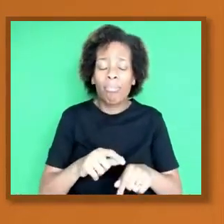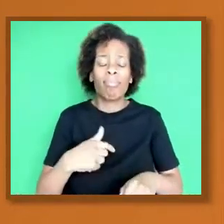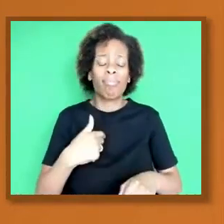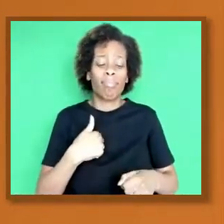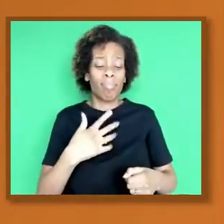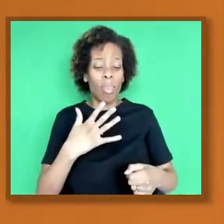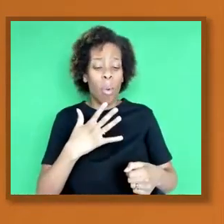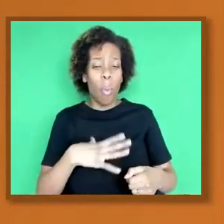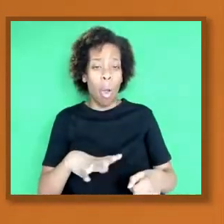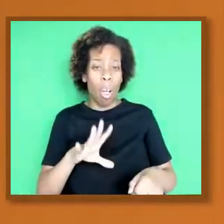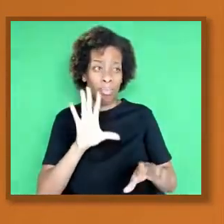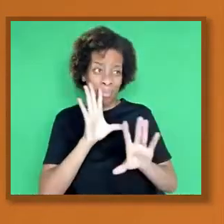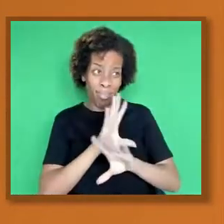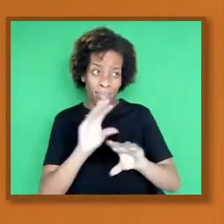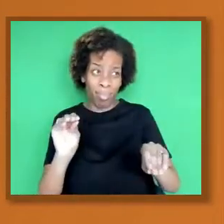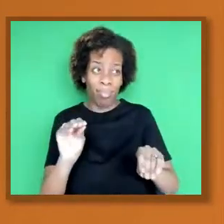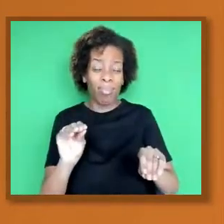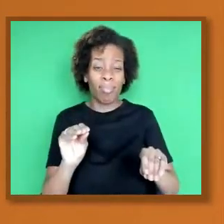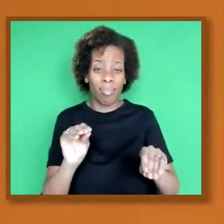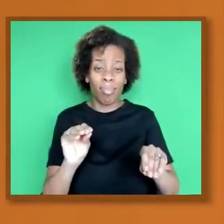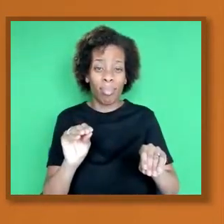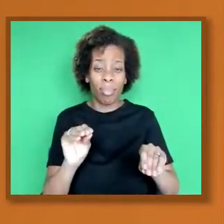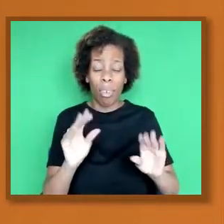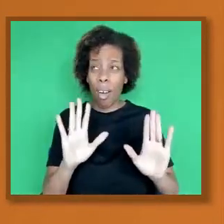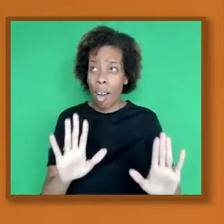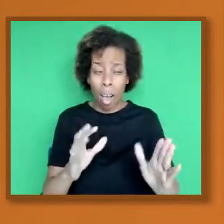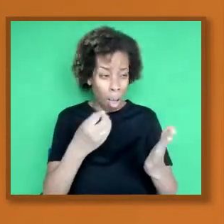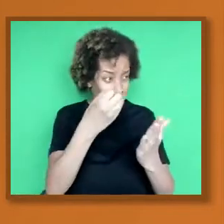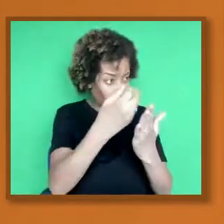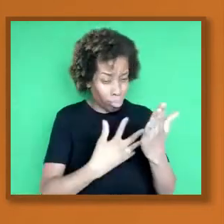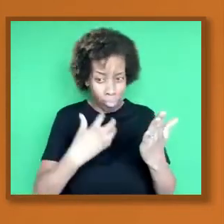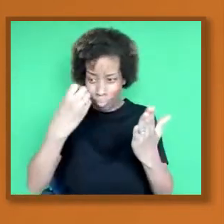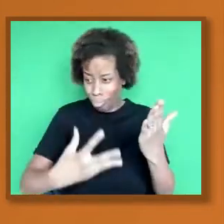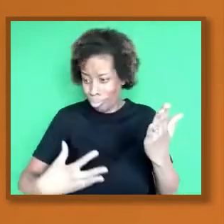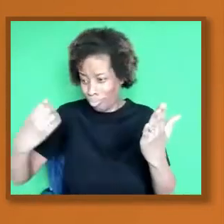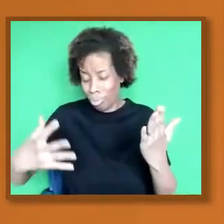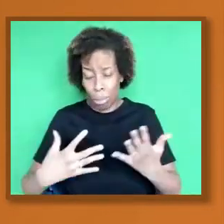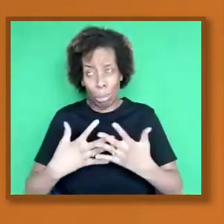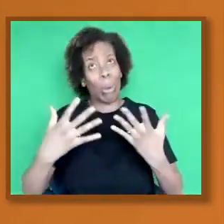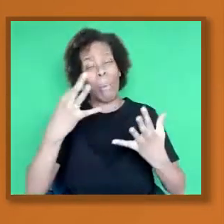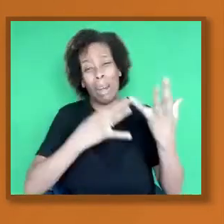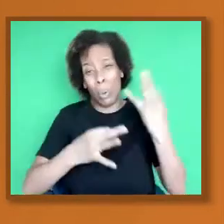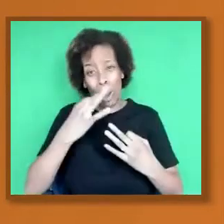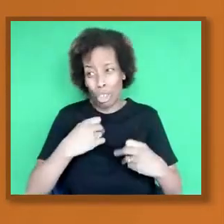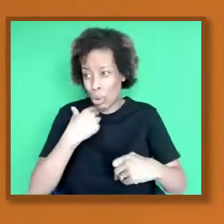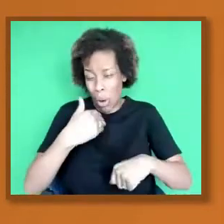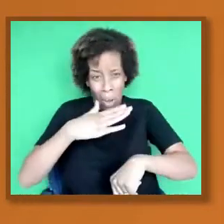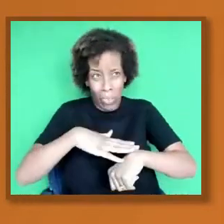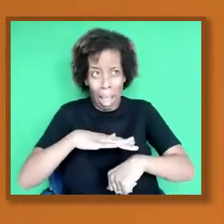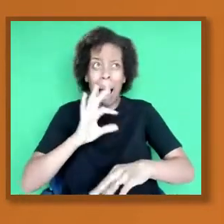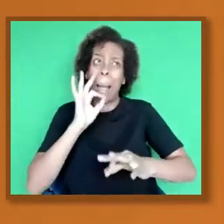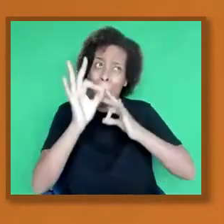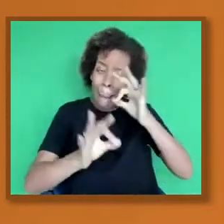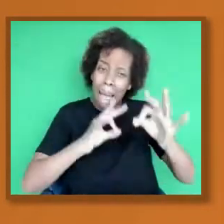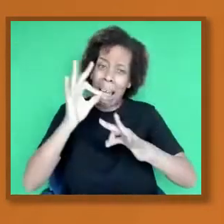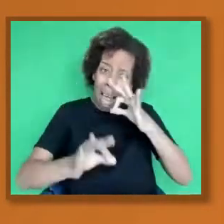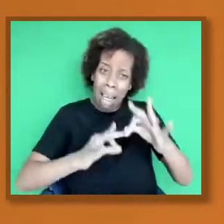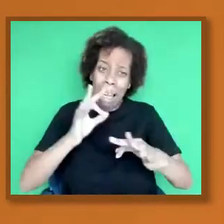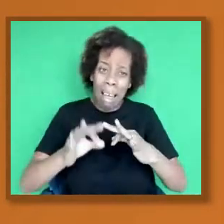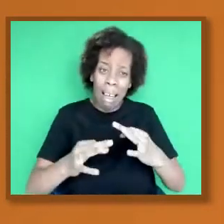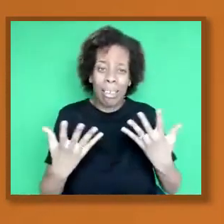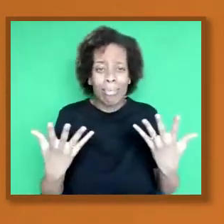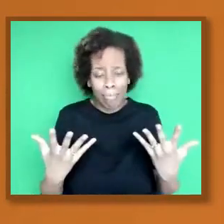I have had, there's been so many questions I've not been able to ask, but I think it's really important that